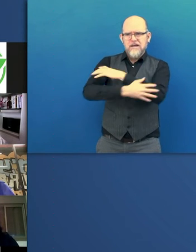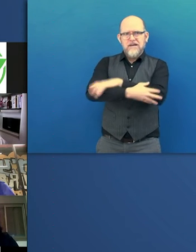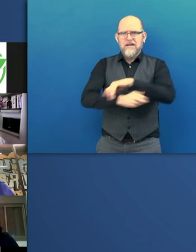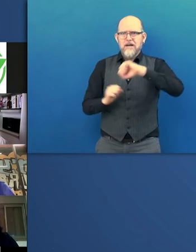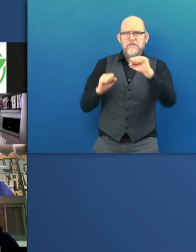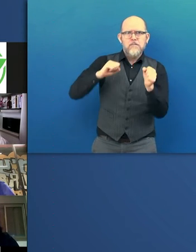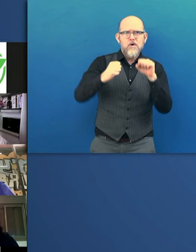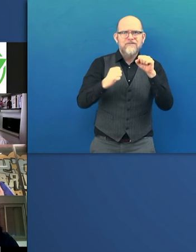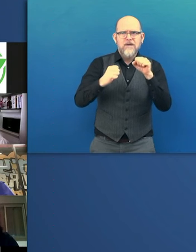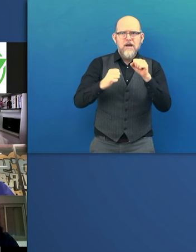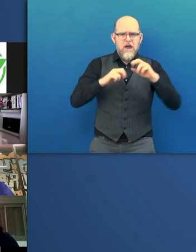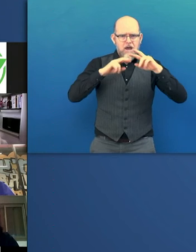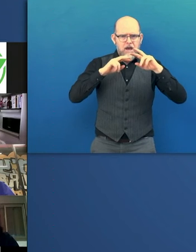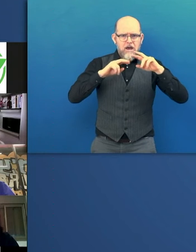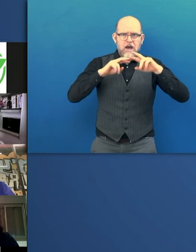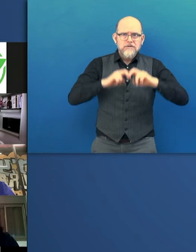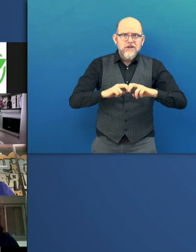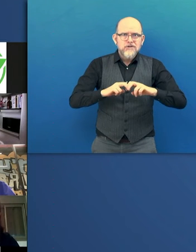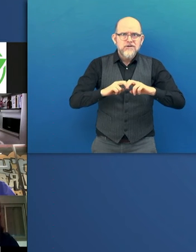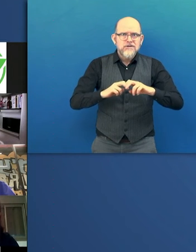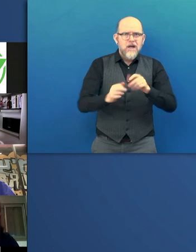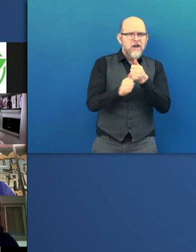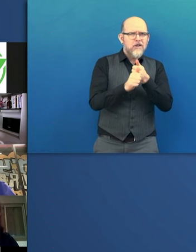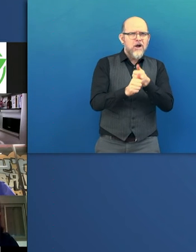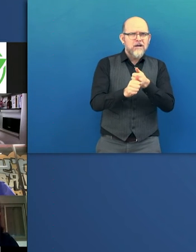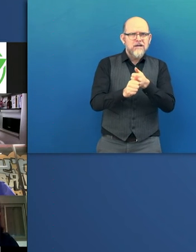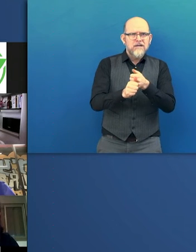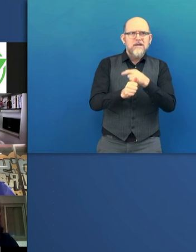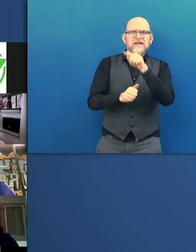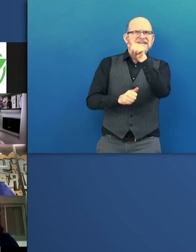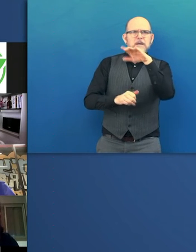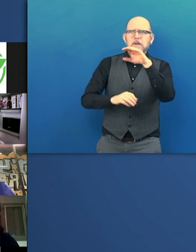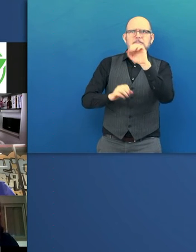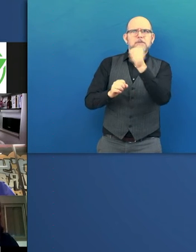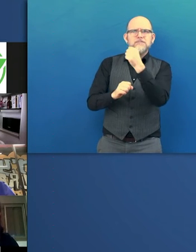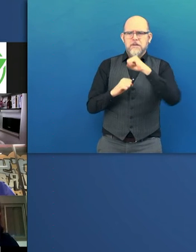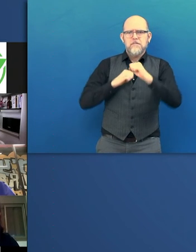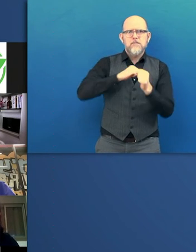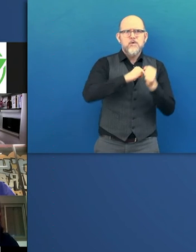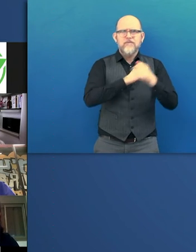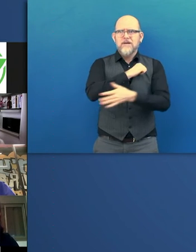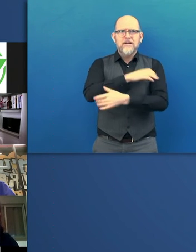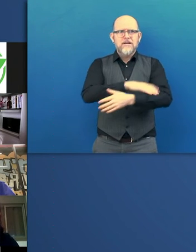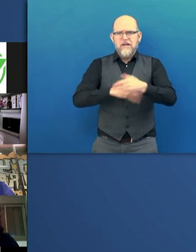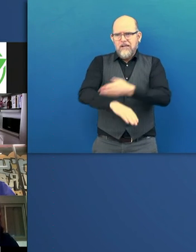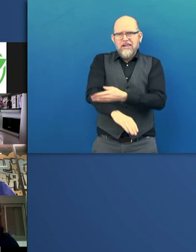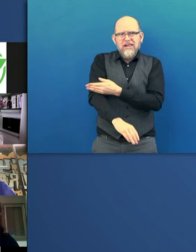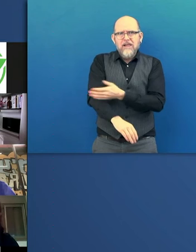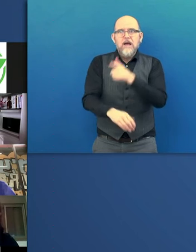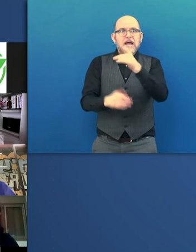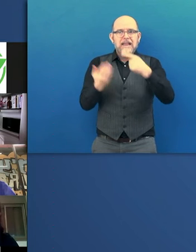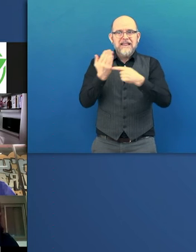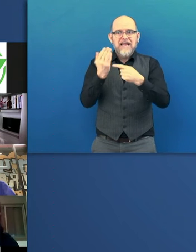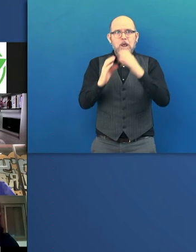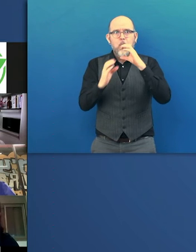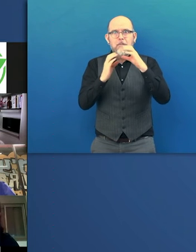in the case of this presentation, upper limb mobility, to regain communication with the digital world. That means be able to